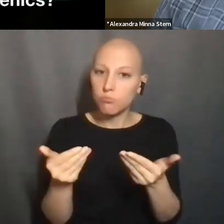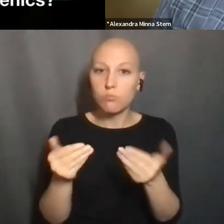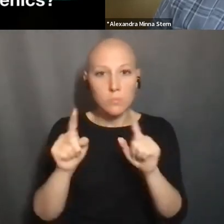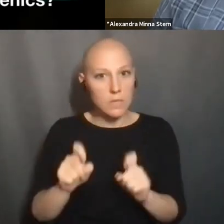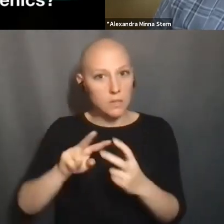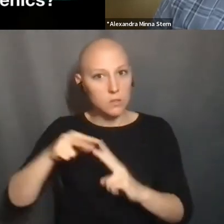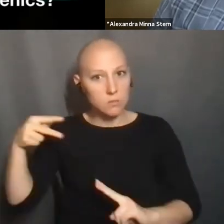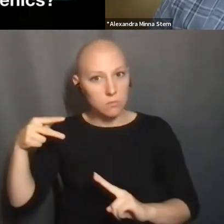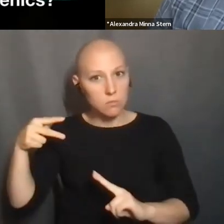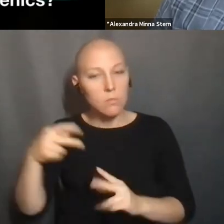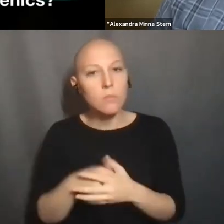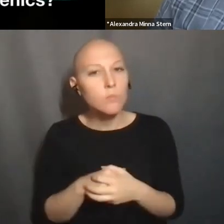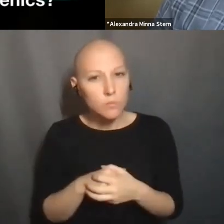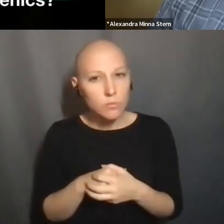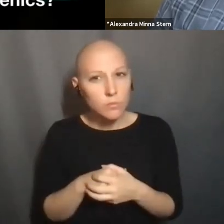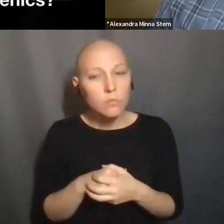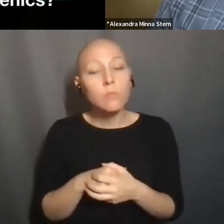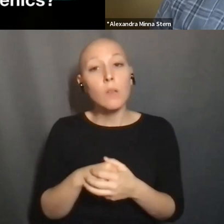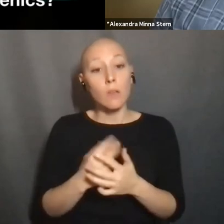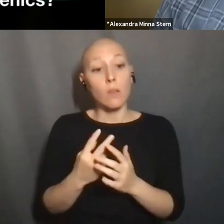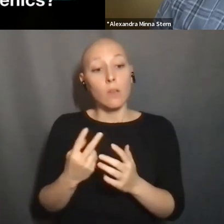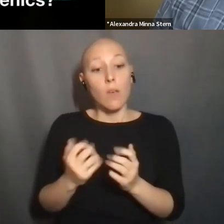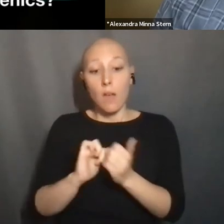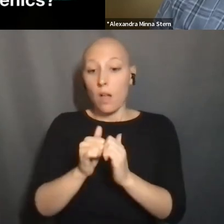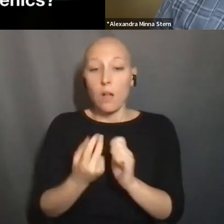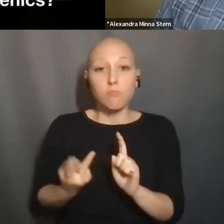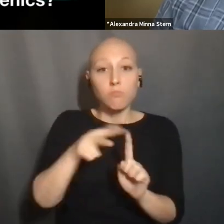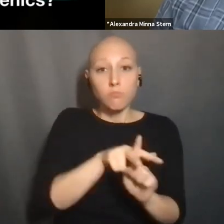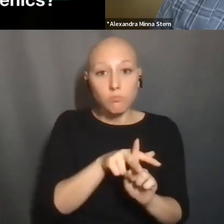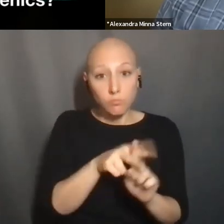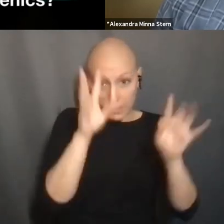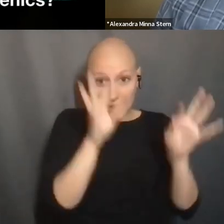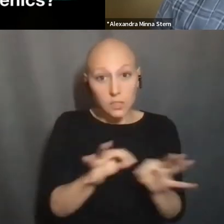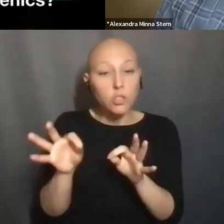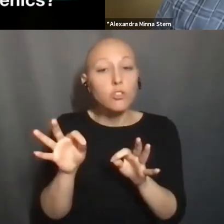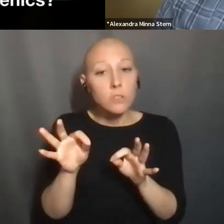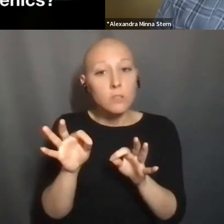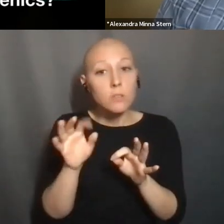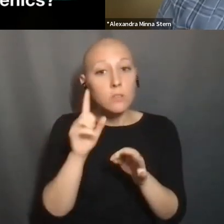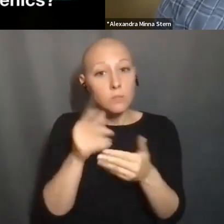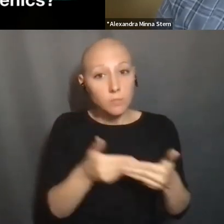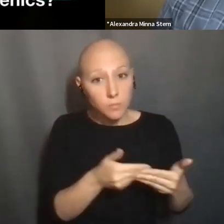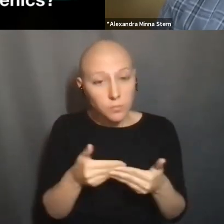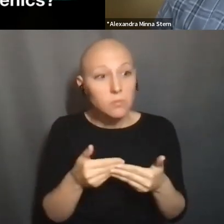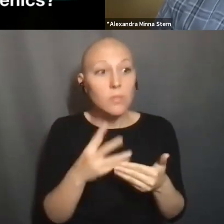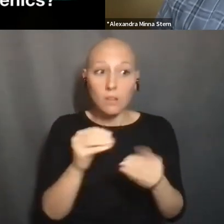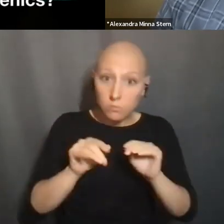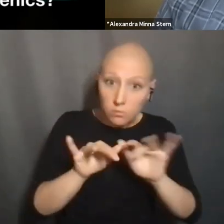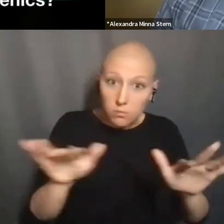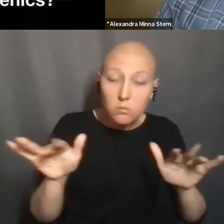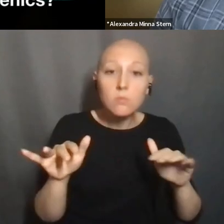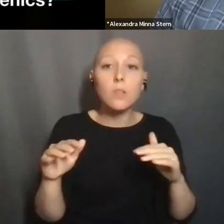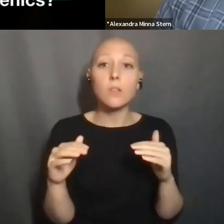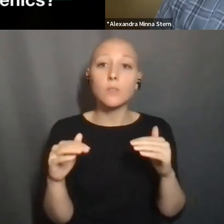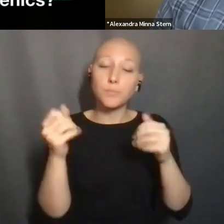REALLY THE CASE WHEN WE THINK ABOUT THE IMPLICATIONS OF REPRODUCTIVE DECISIONS AND THE DISSEMINATION AND THE STRATIFICATION